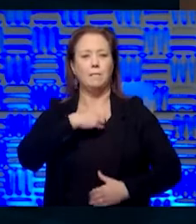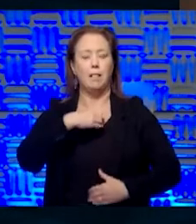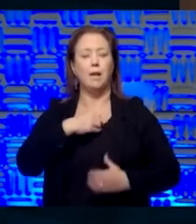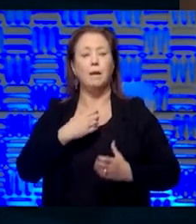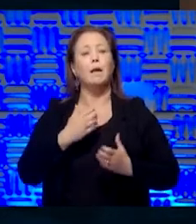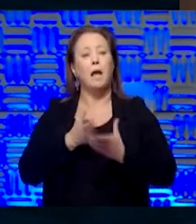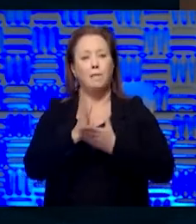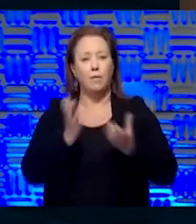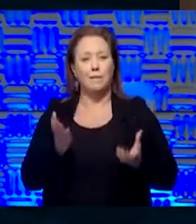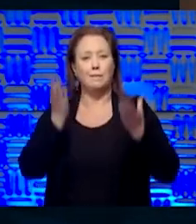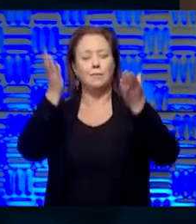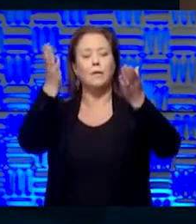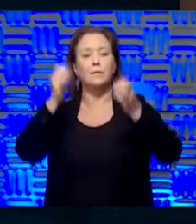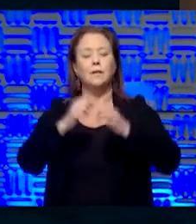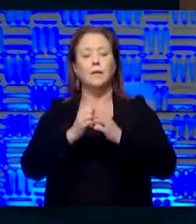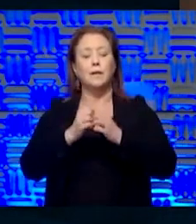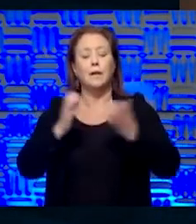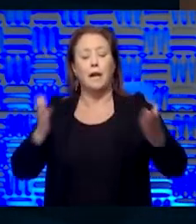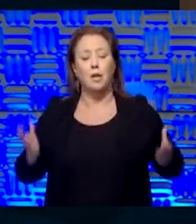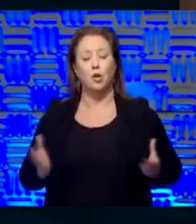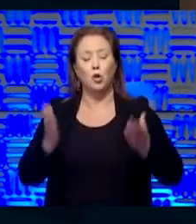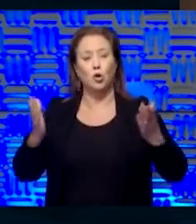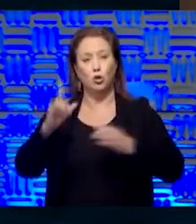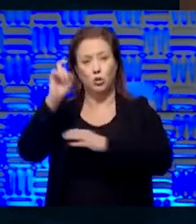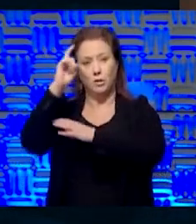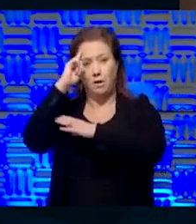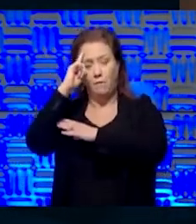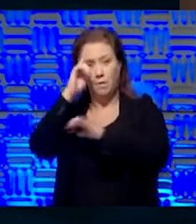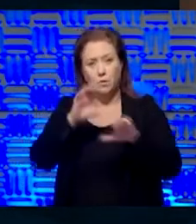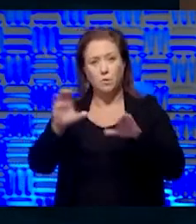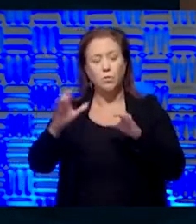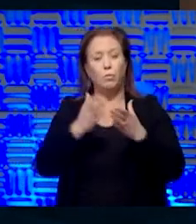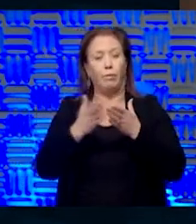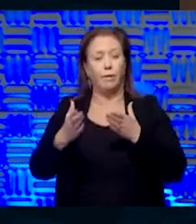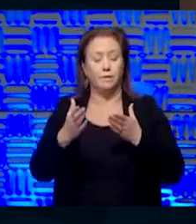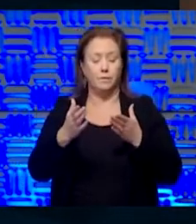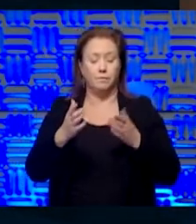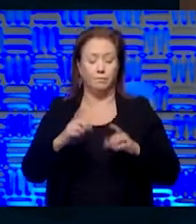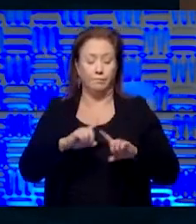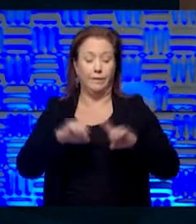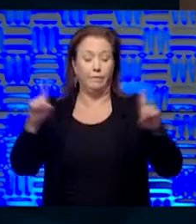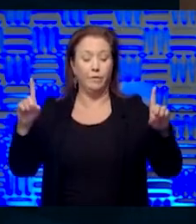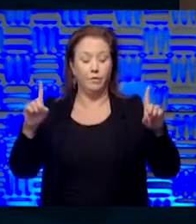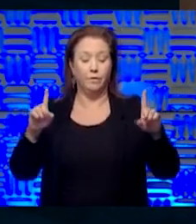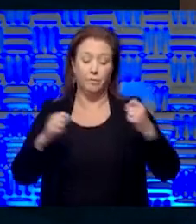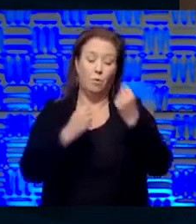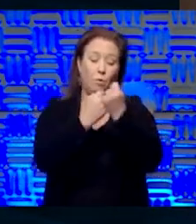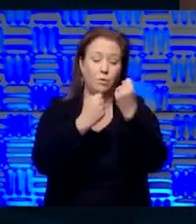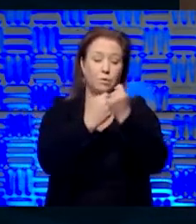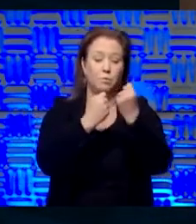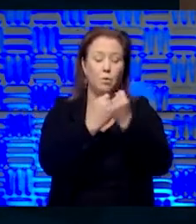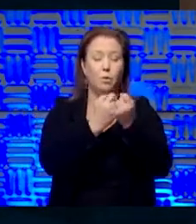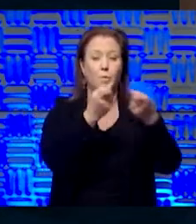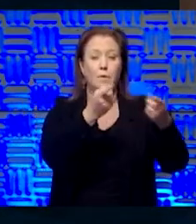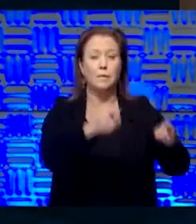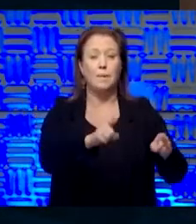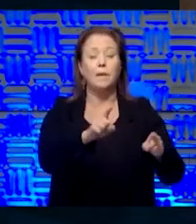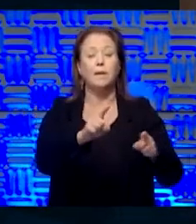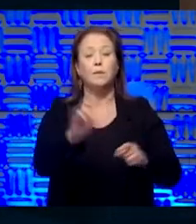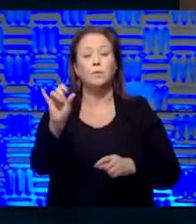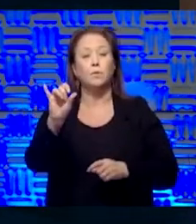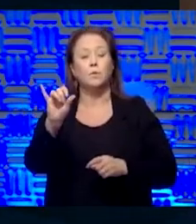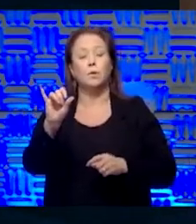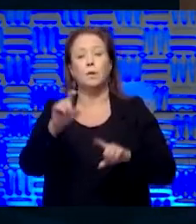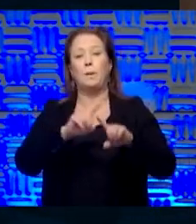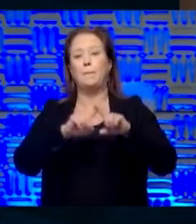and encourage, uh, government to do different things than what's being done, um, or to support what's being done. But it